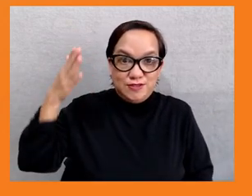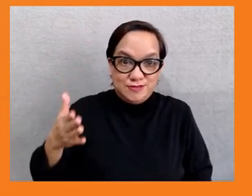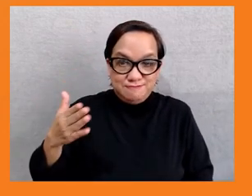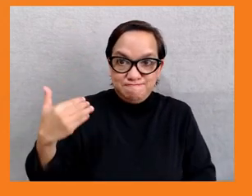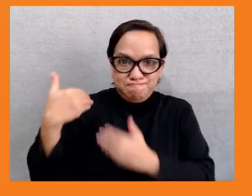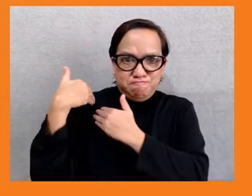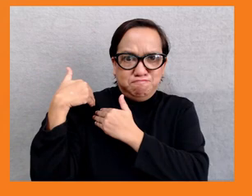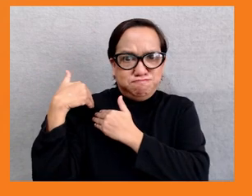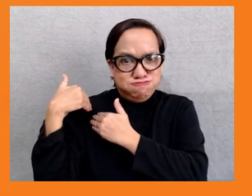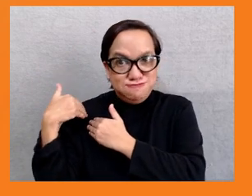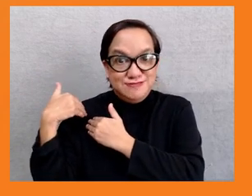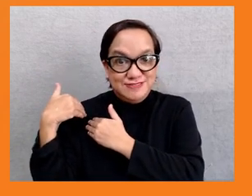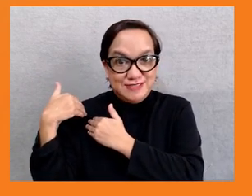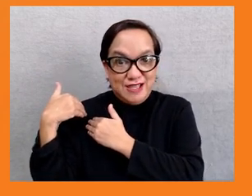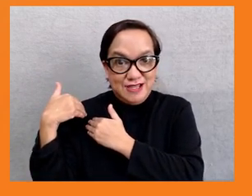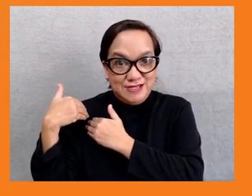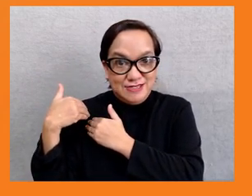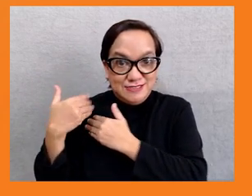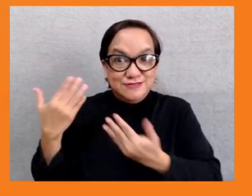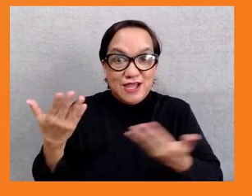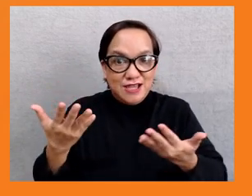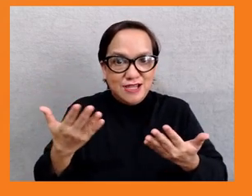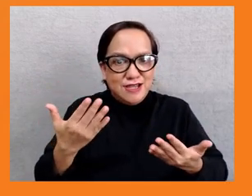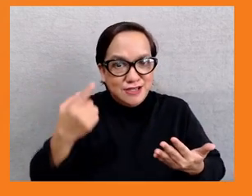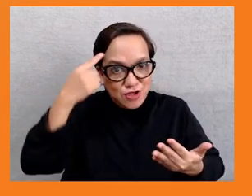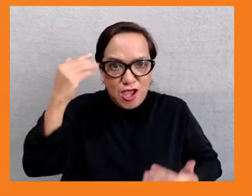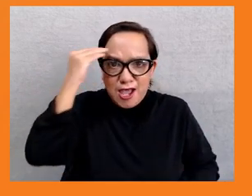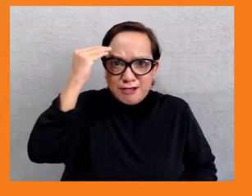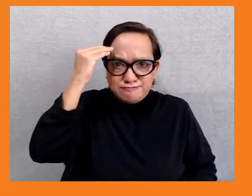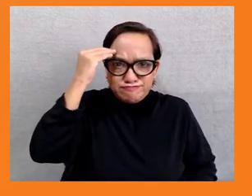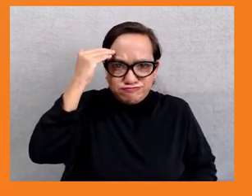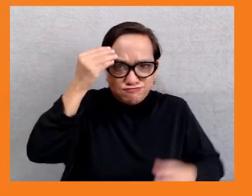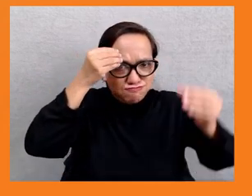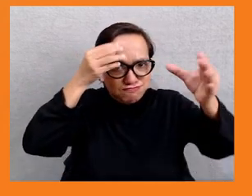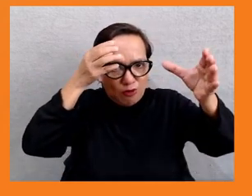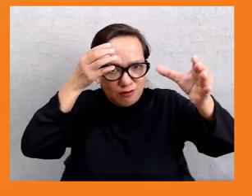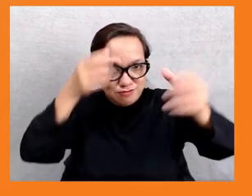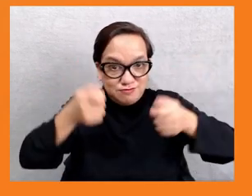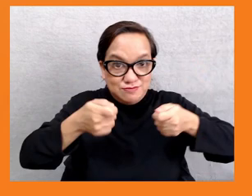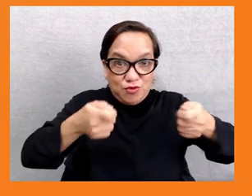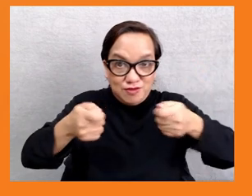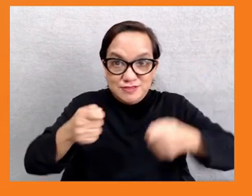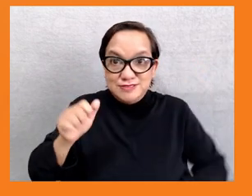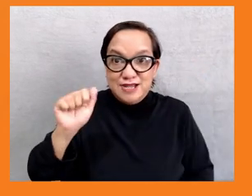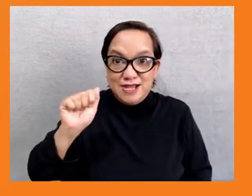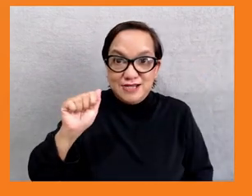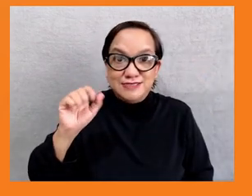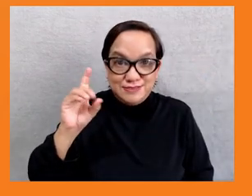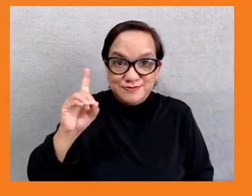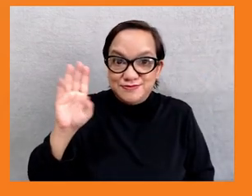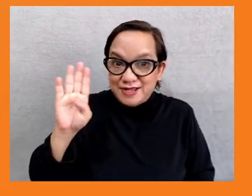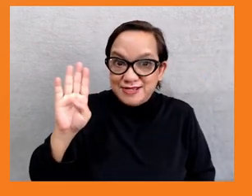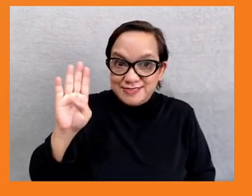Management and Sustainable Development Bank, to formulate a series of events this week for the Civil Society Program.